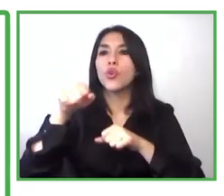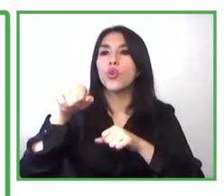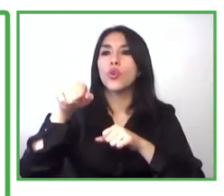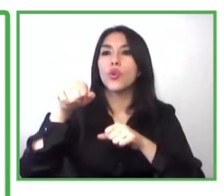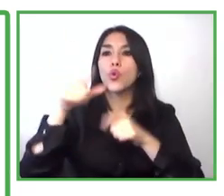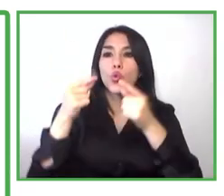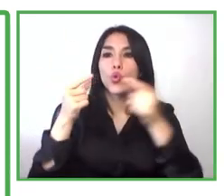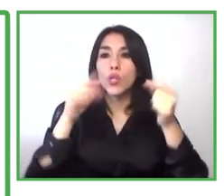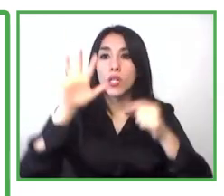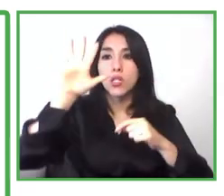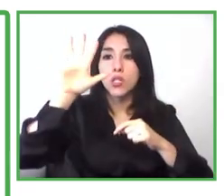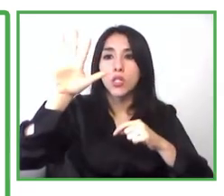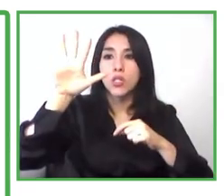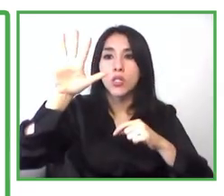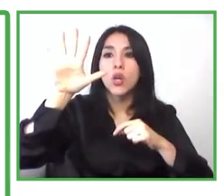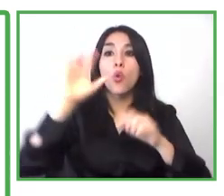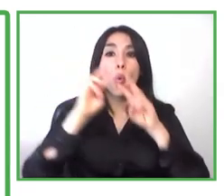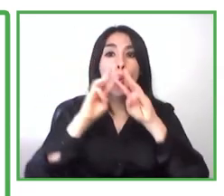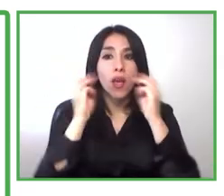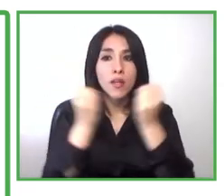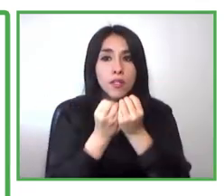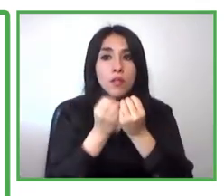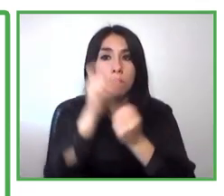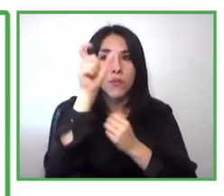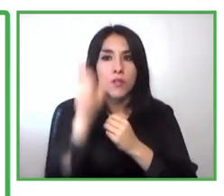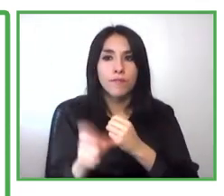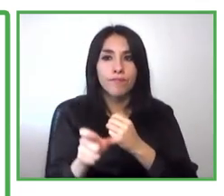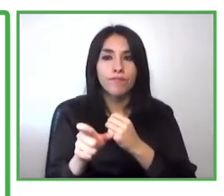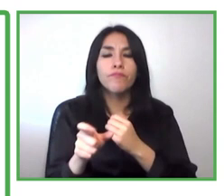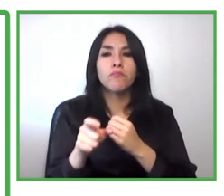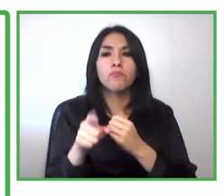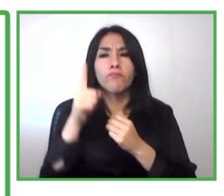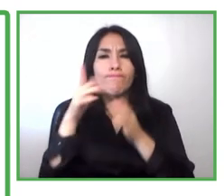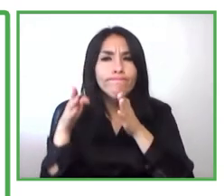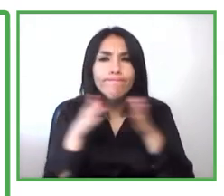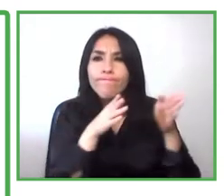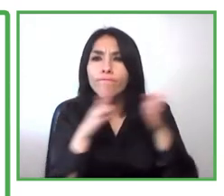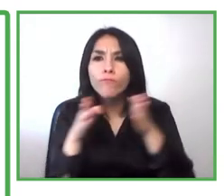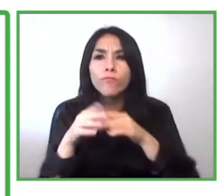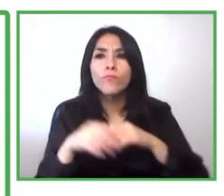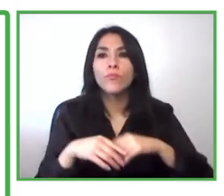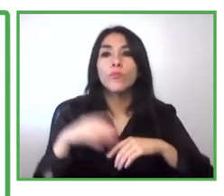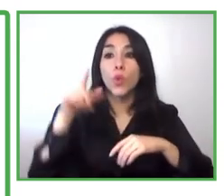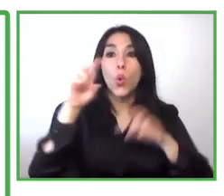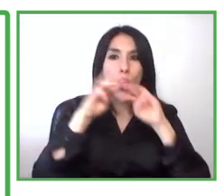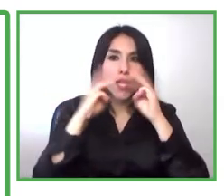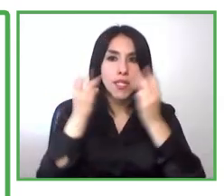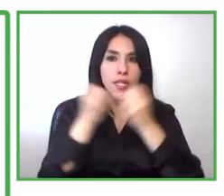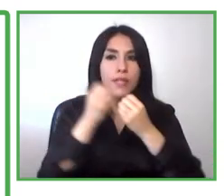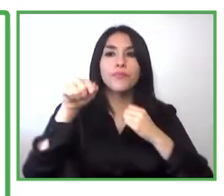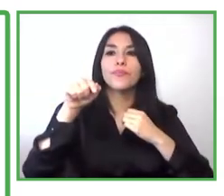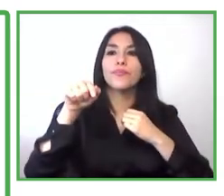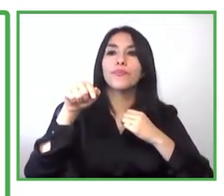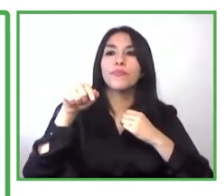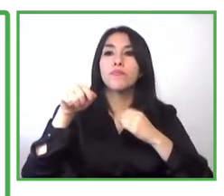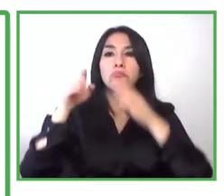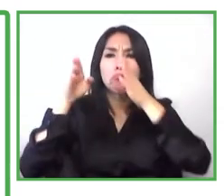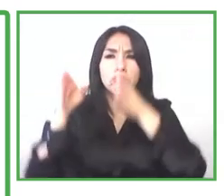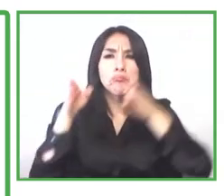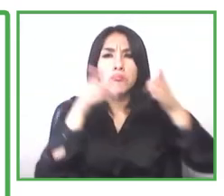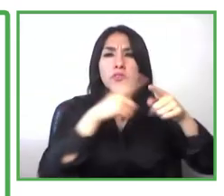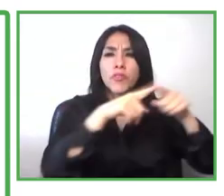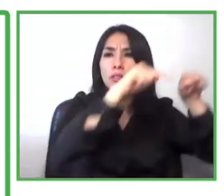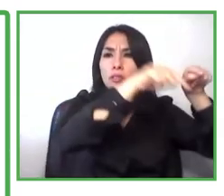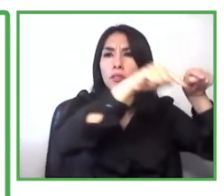if for someone that is starting their business and uh where people that have um that have their business already settled